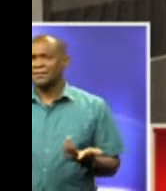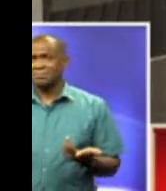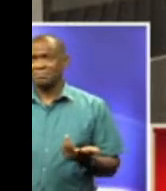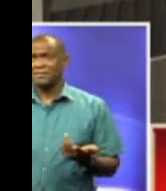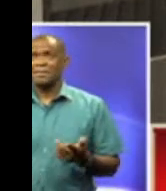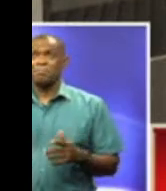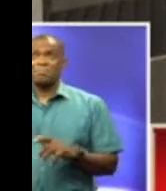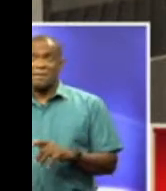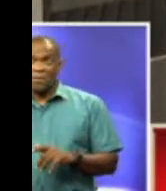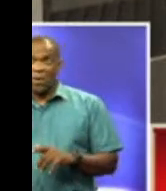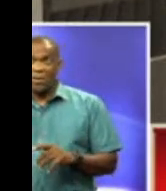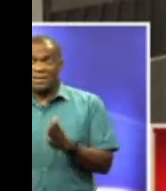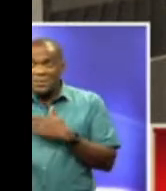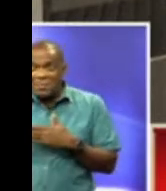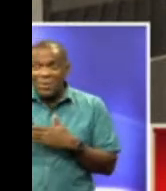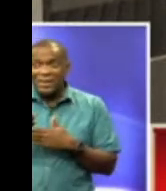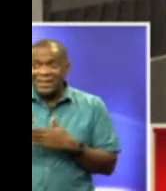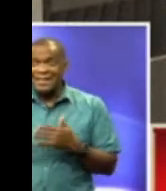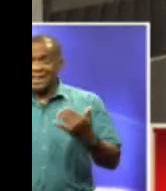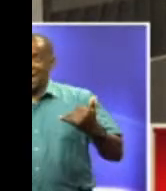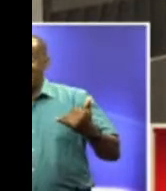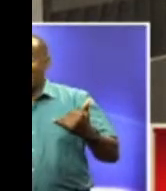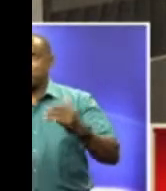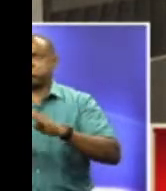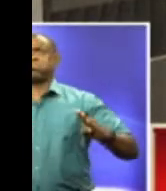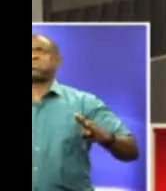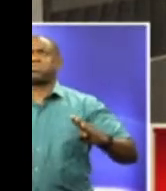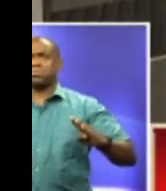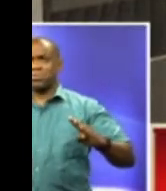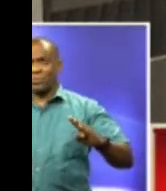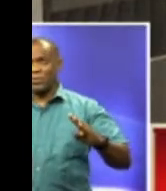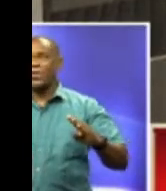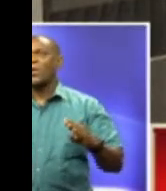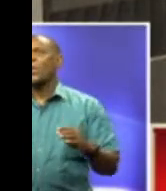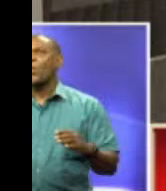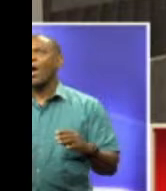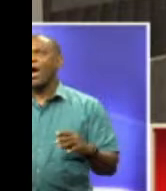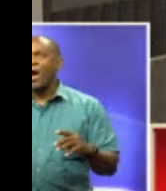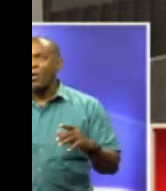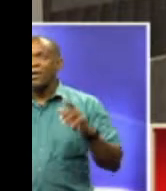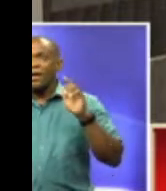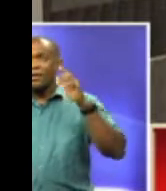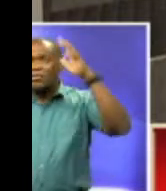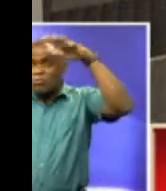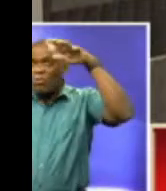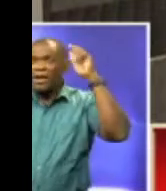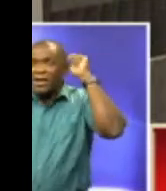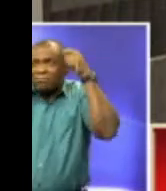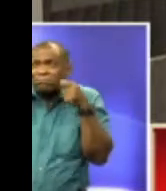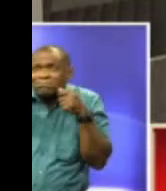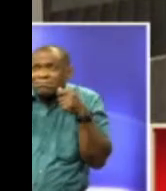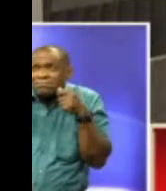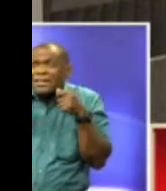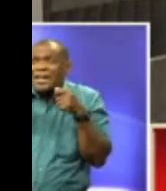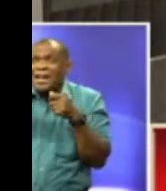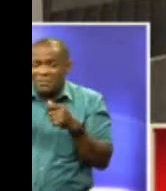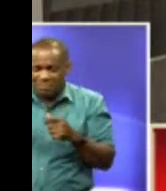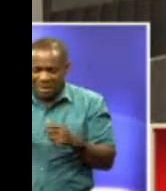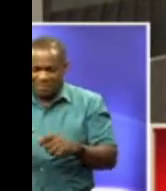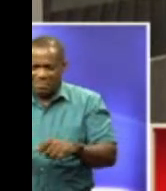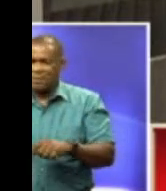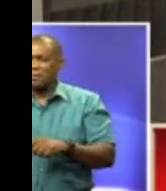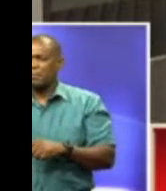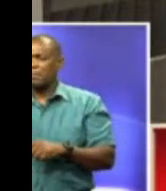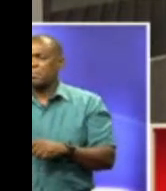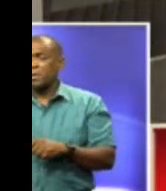than when you saw me earlier this morning when I was covered in a raincoat and boots, of course, with heavy downpours occurring across